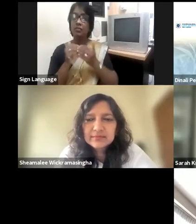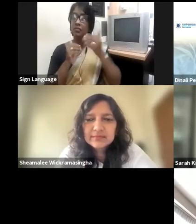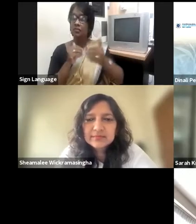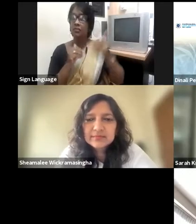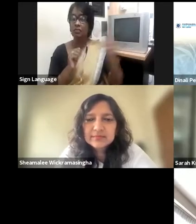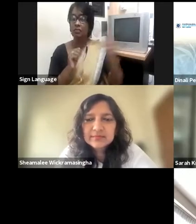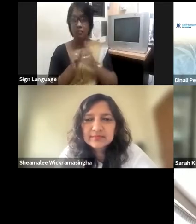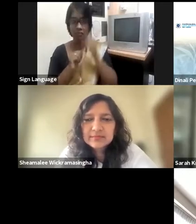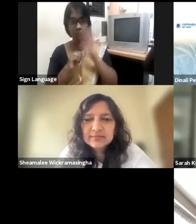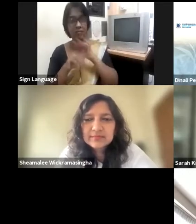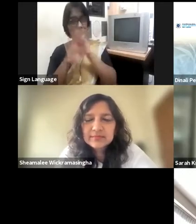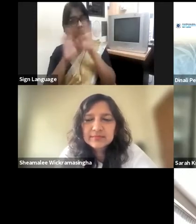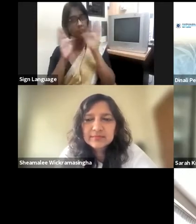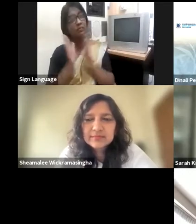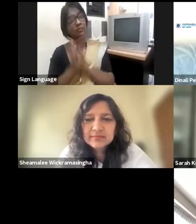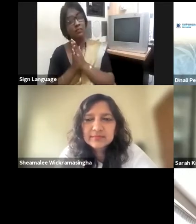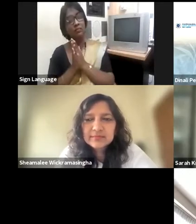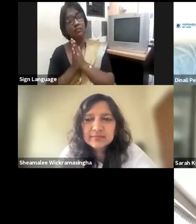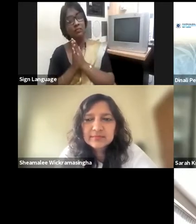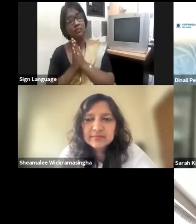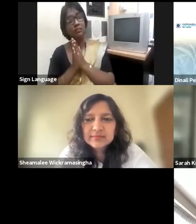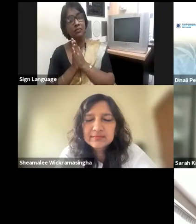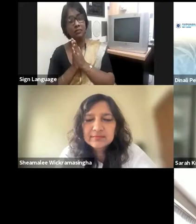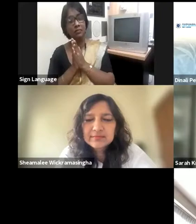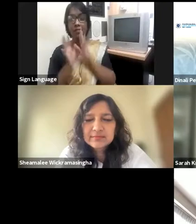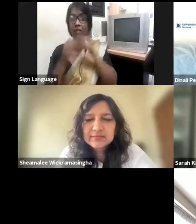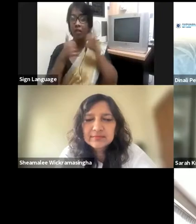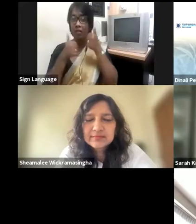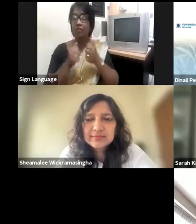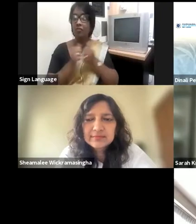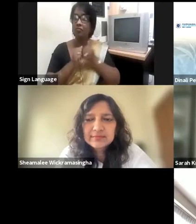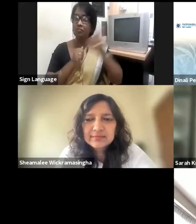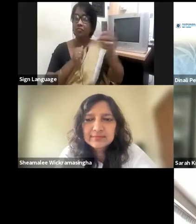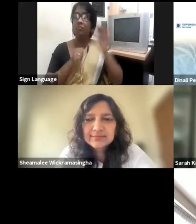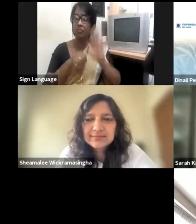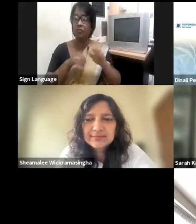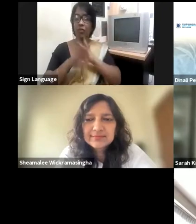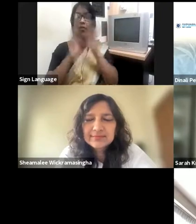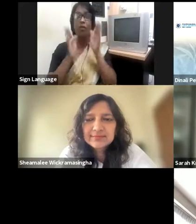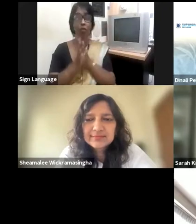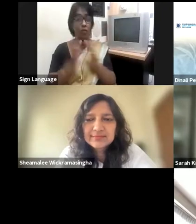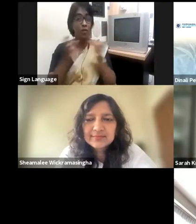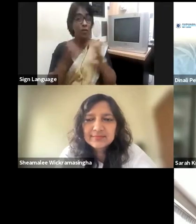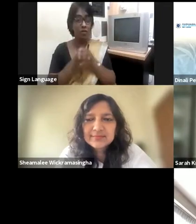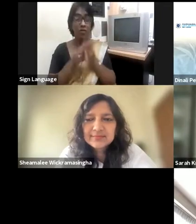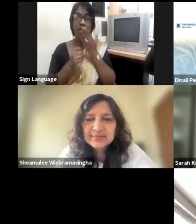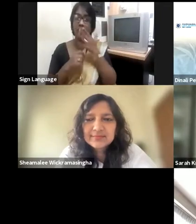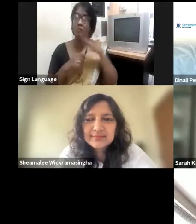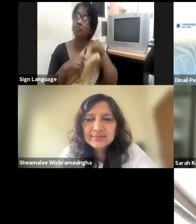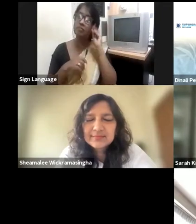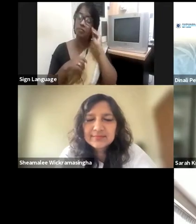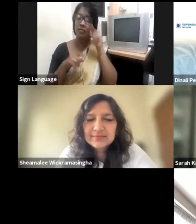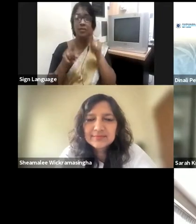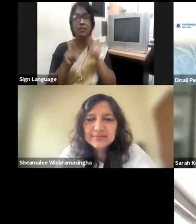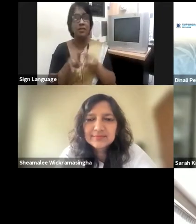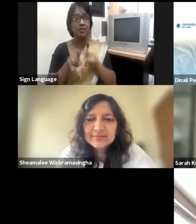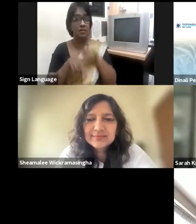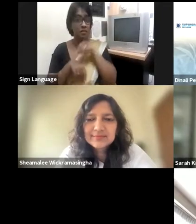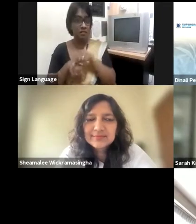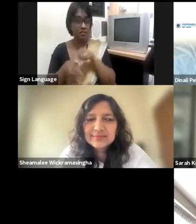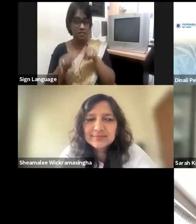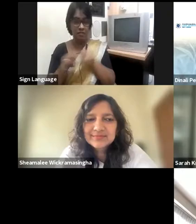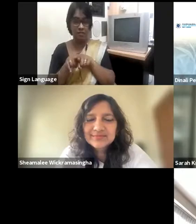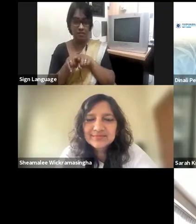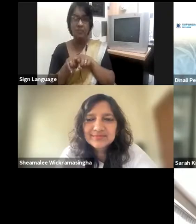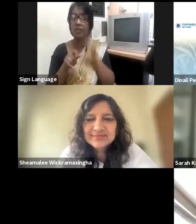direction, and we're all really learning together to see how we could break these gender barriers in the boardroom. So just